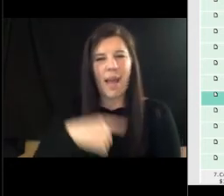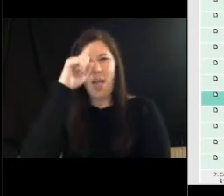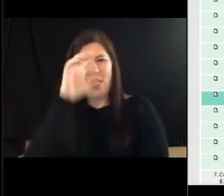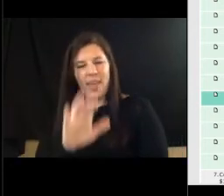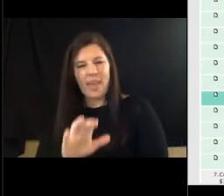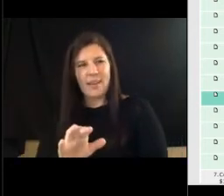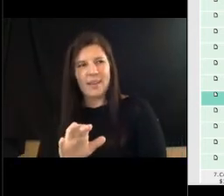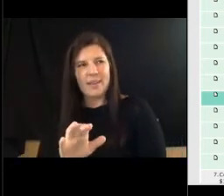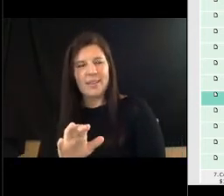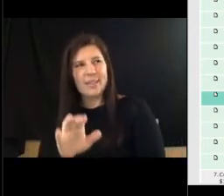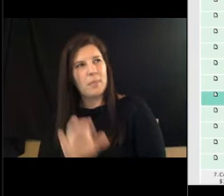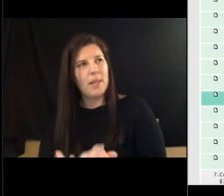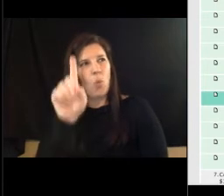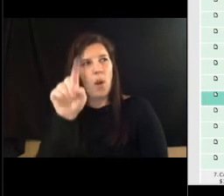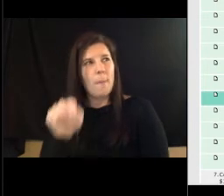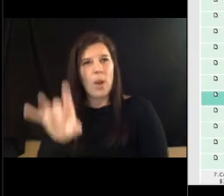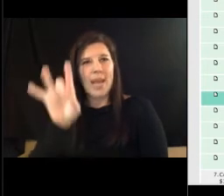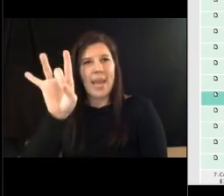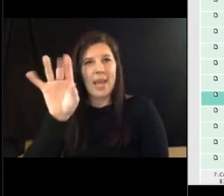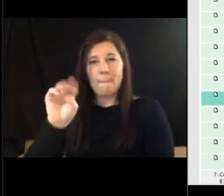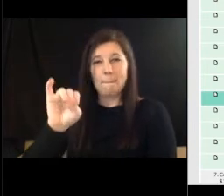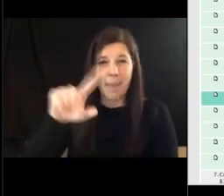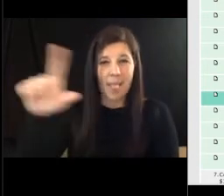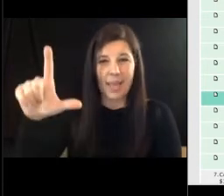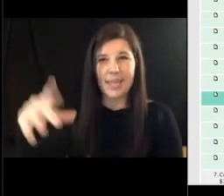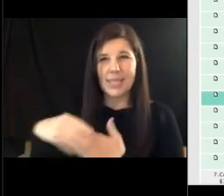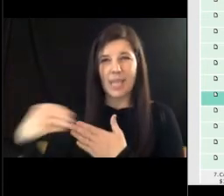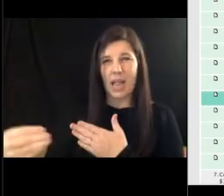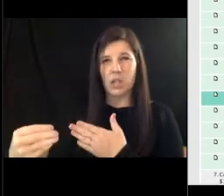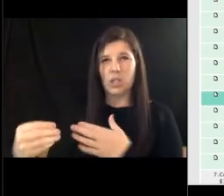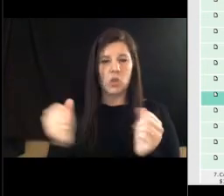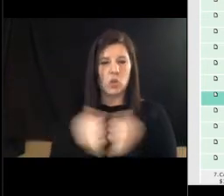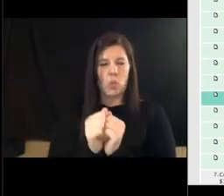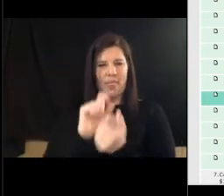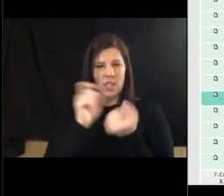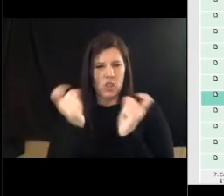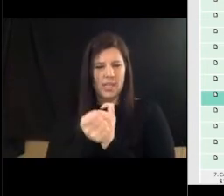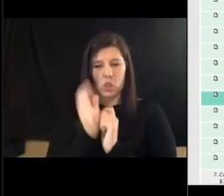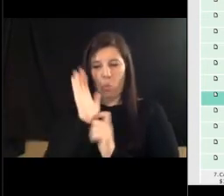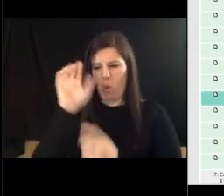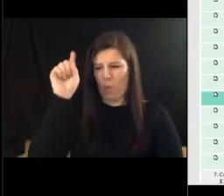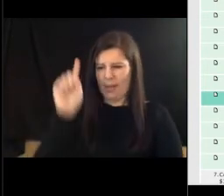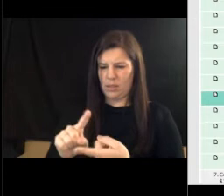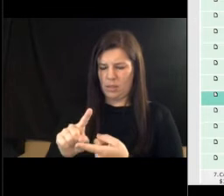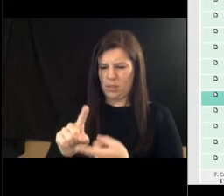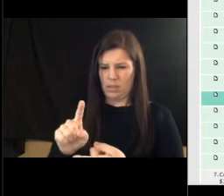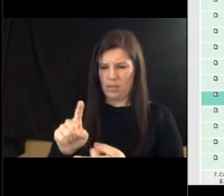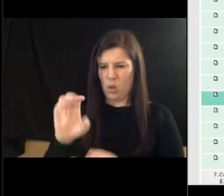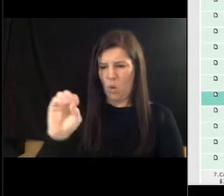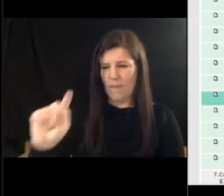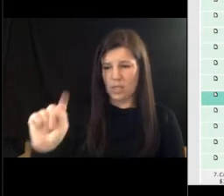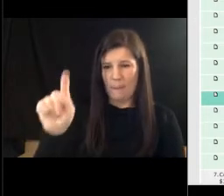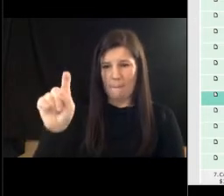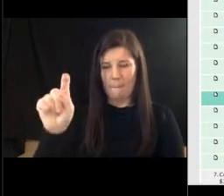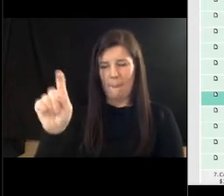million dollars 1.8 million dollars and with these changes are we going to be significantly reducing overtime we will be probably 500